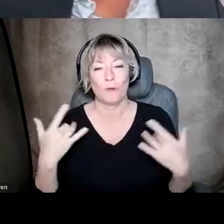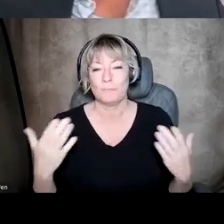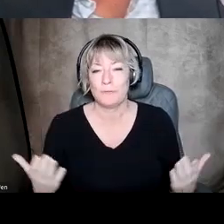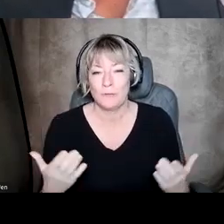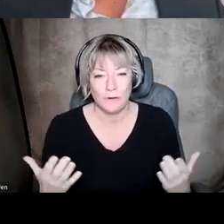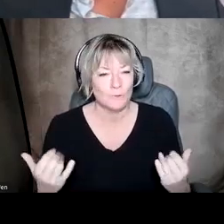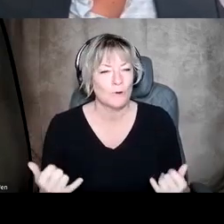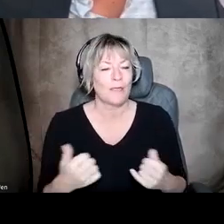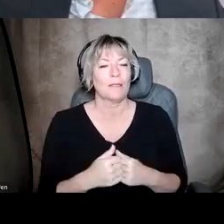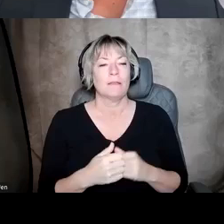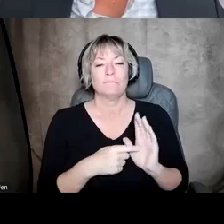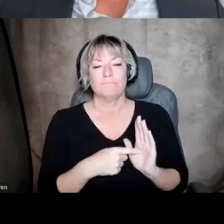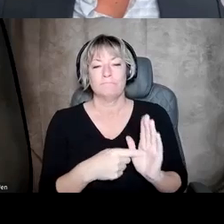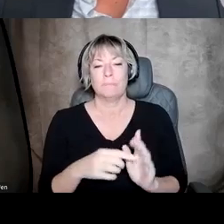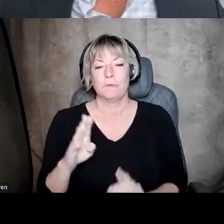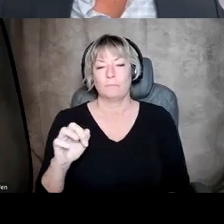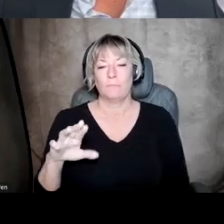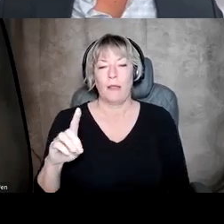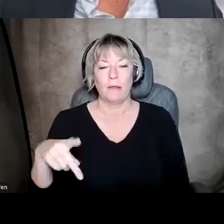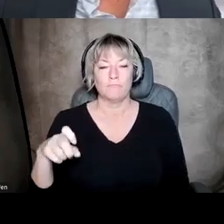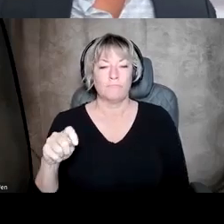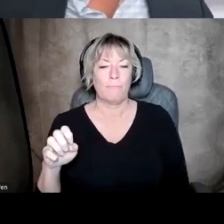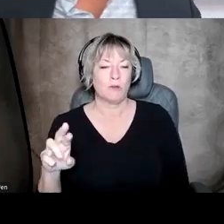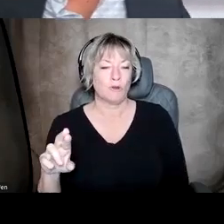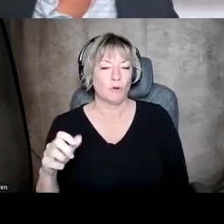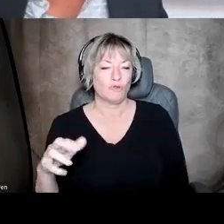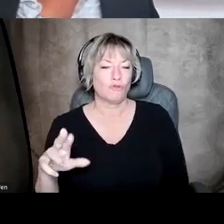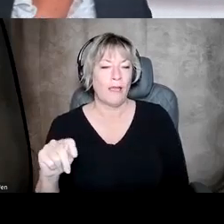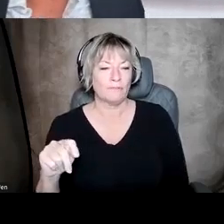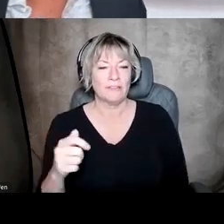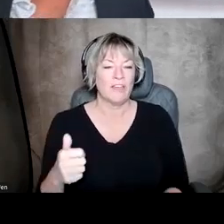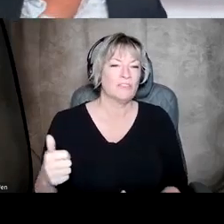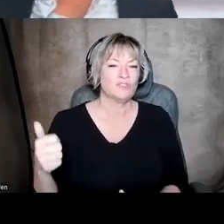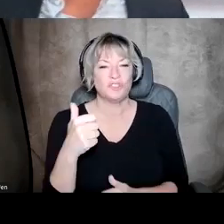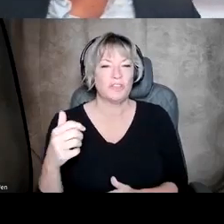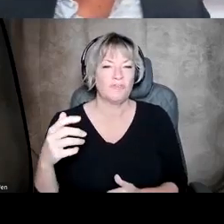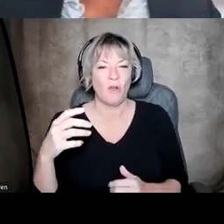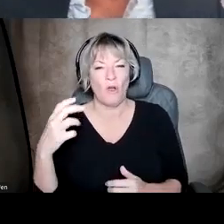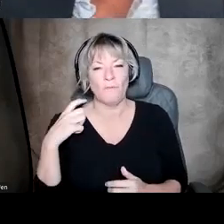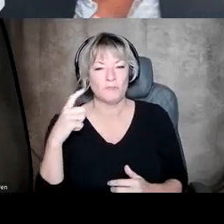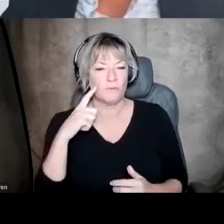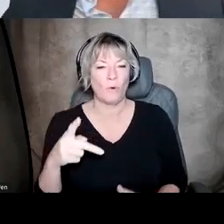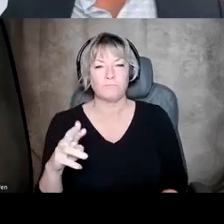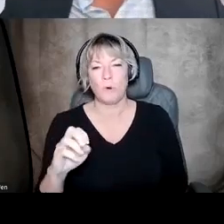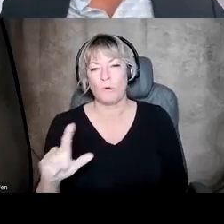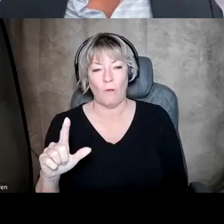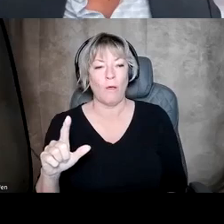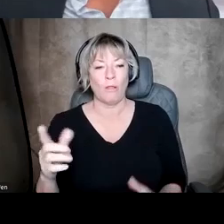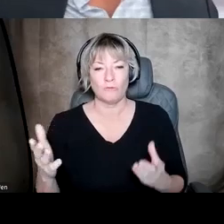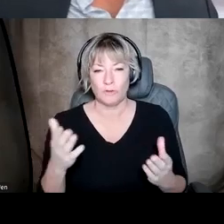as we feature Brad Pendergraft, the Chief Clinical Officer of Protocol Services, and he's going to share with us today some